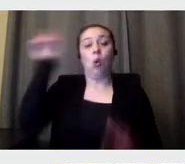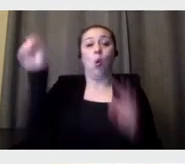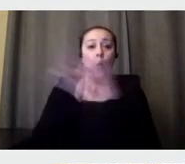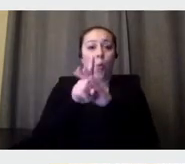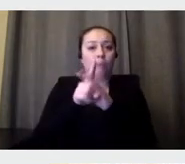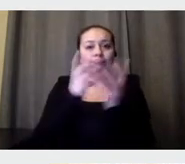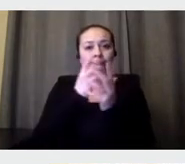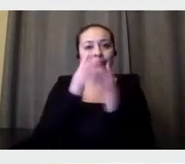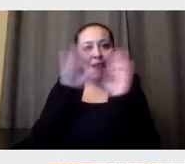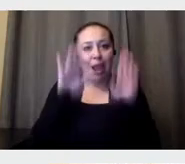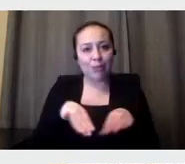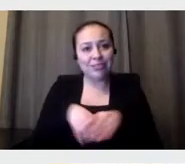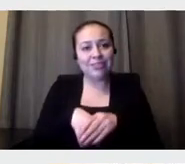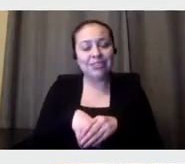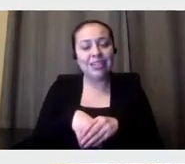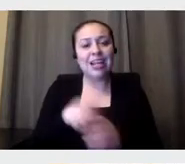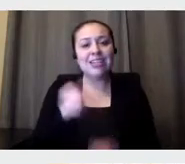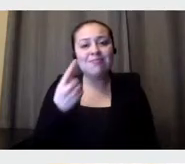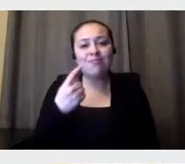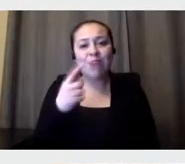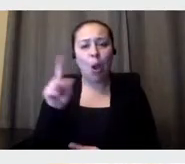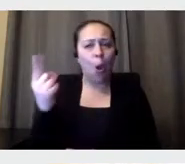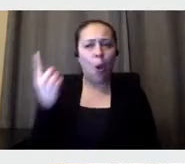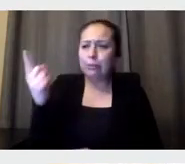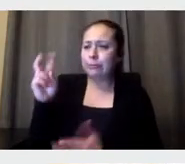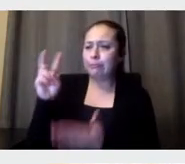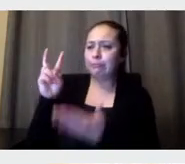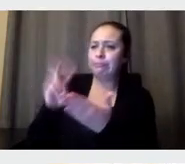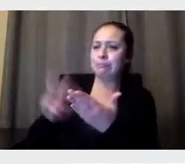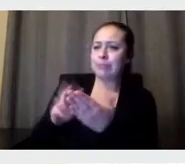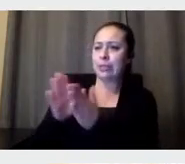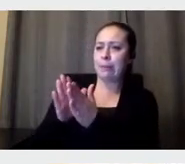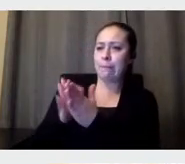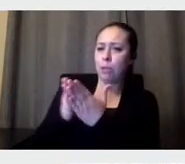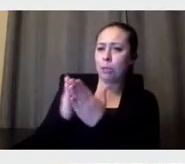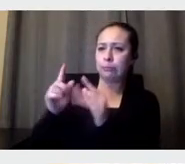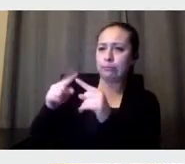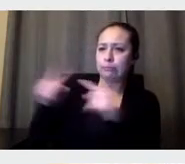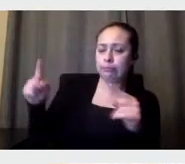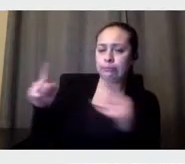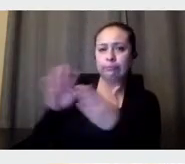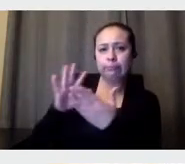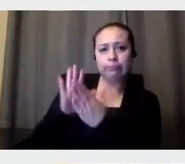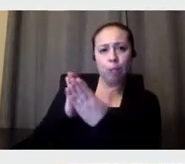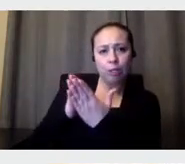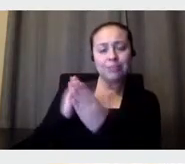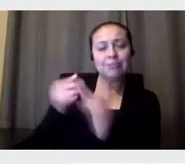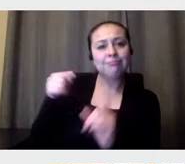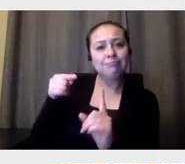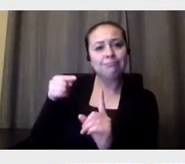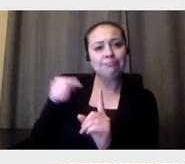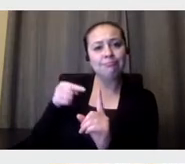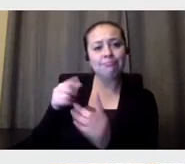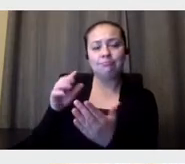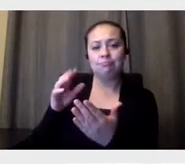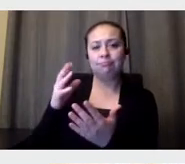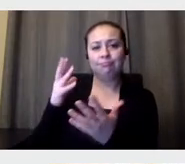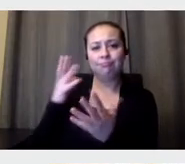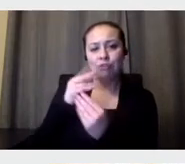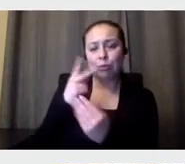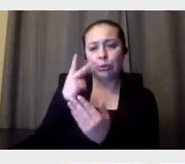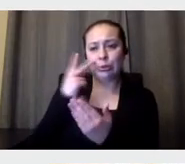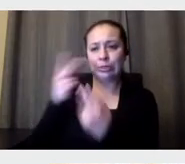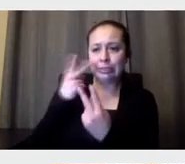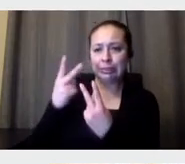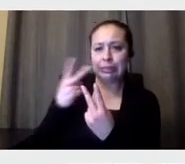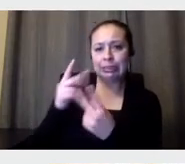Because I was, I was always looking at, uh, at the books, um, just looking because it's, it's, it's lovely, just, it's lovely